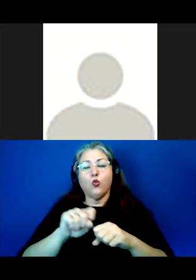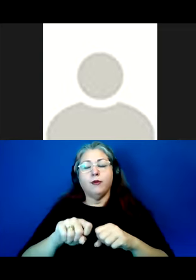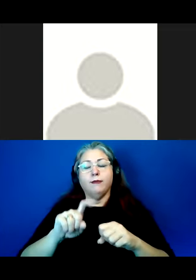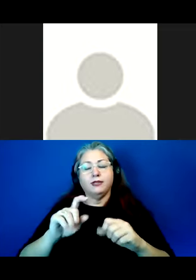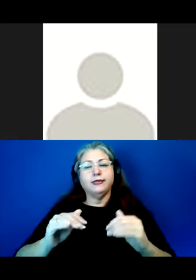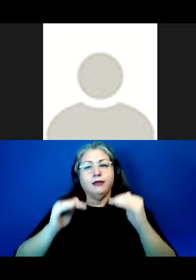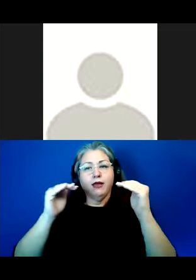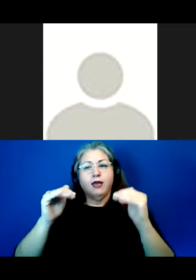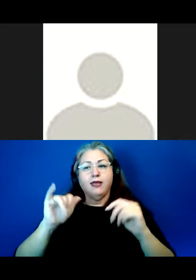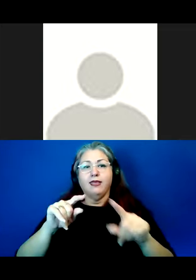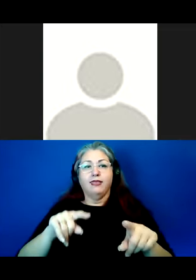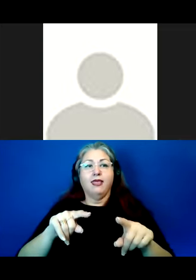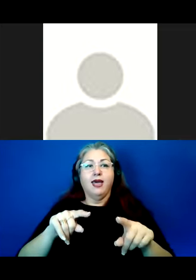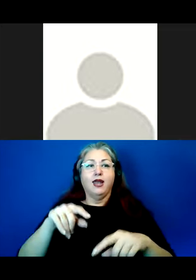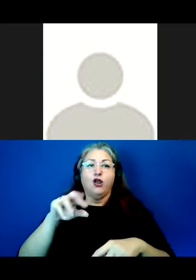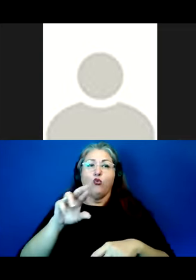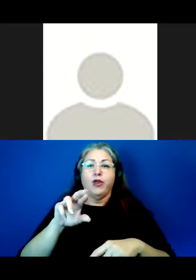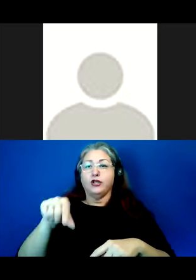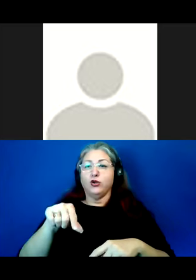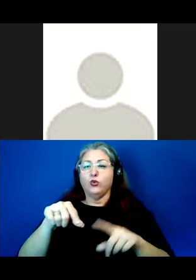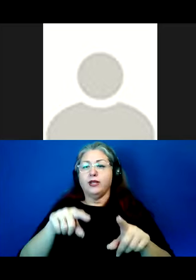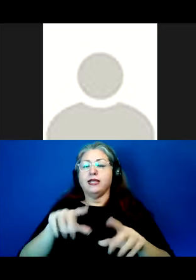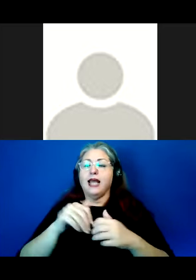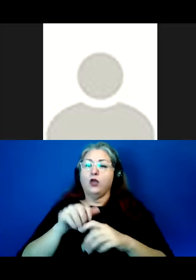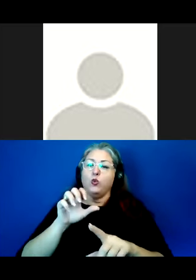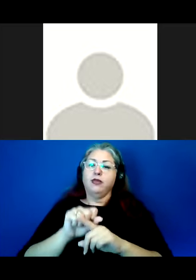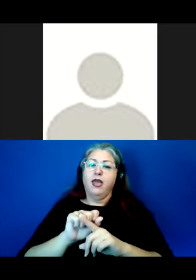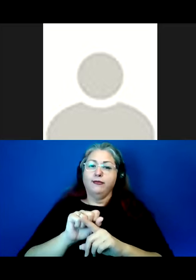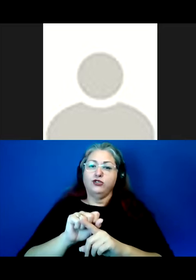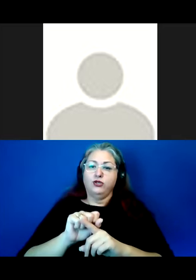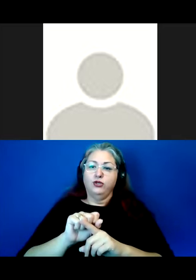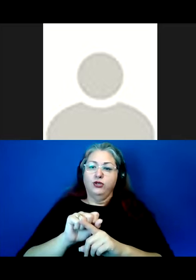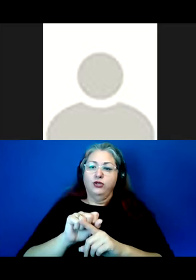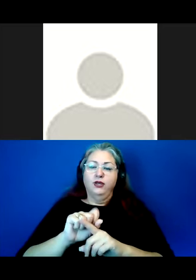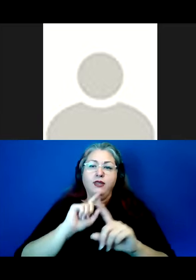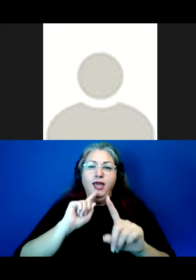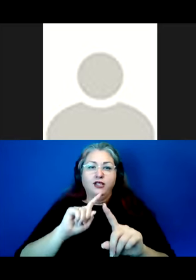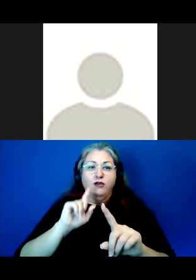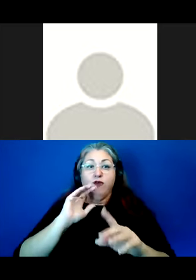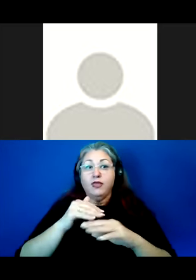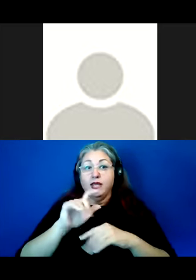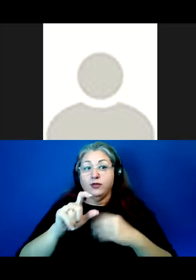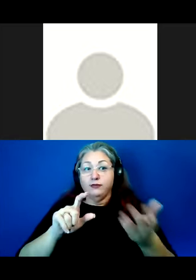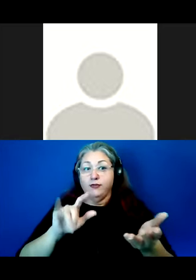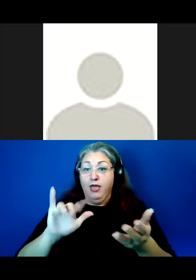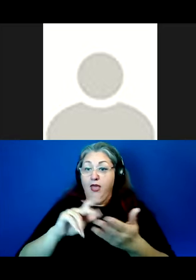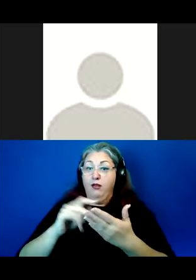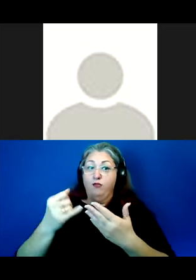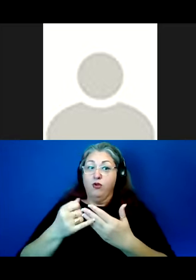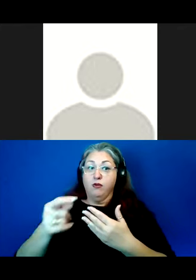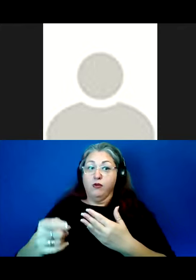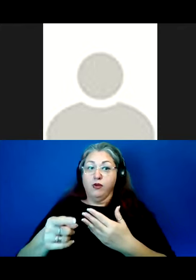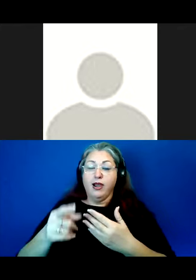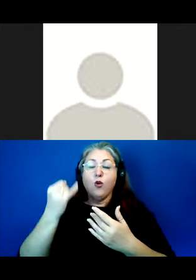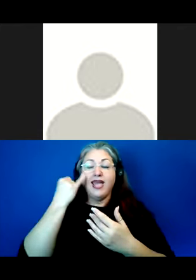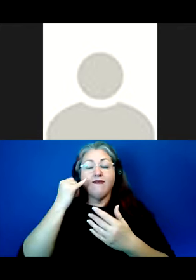relationality quotient is a shorthand way of capturing the answer to the following question. Does the project to the